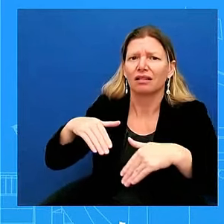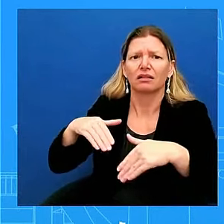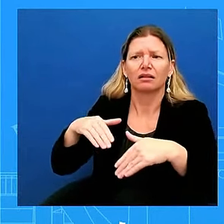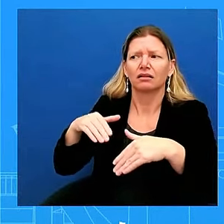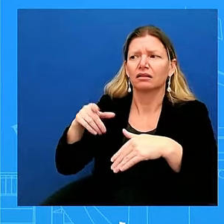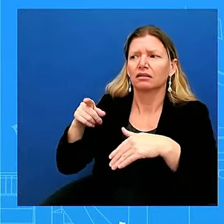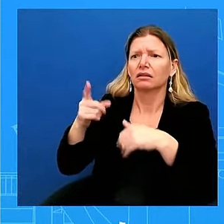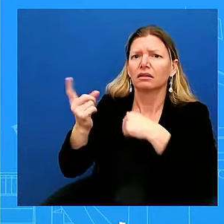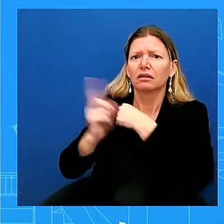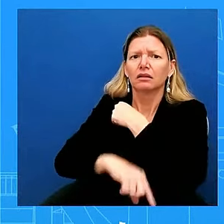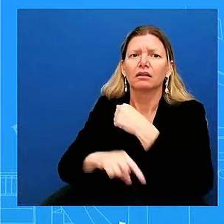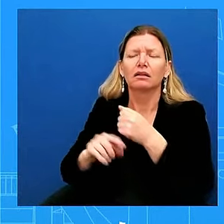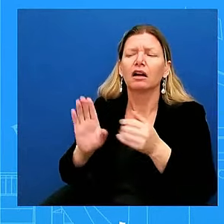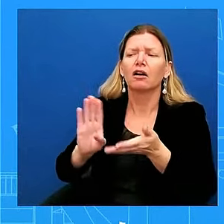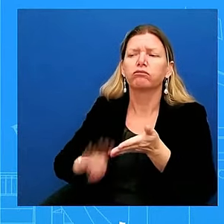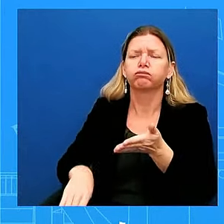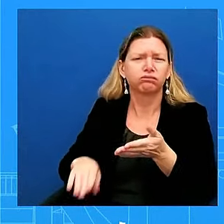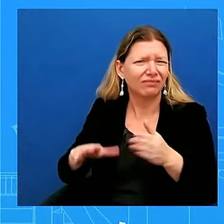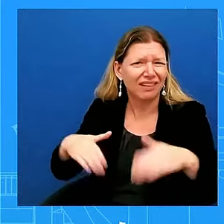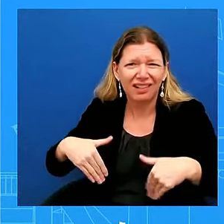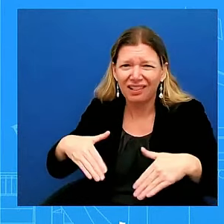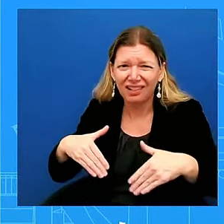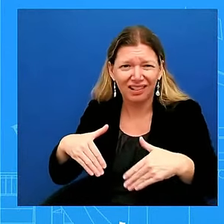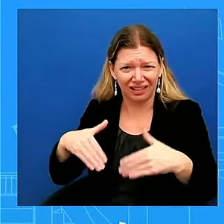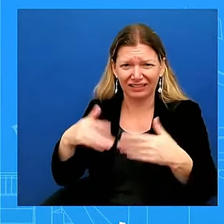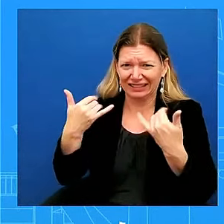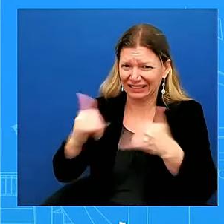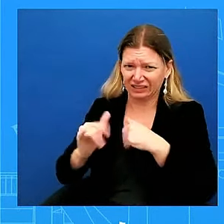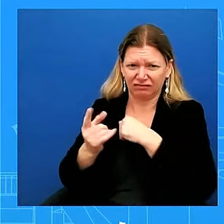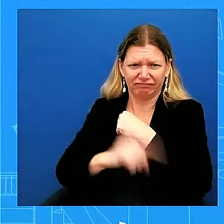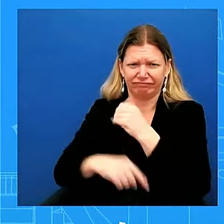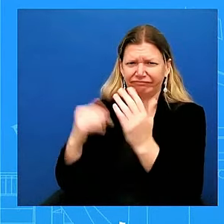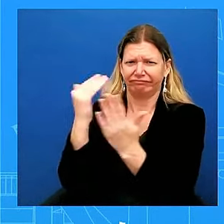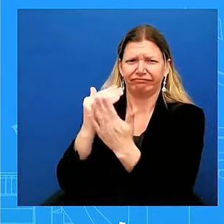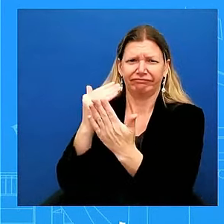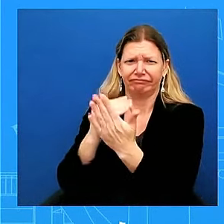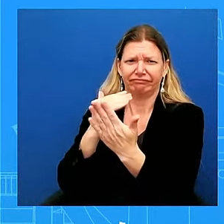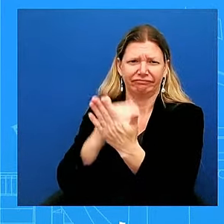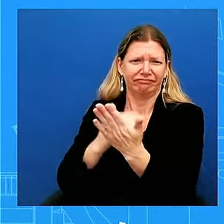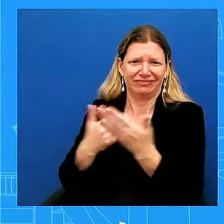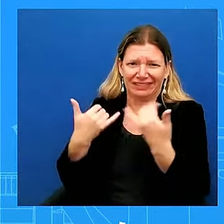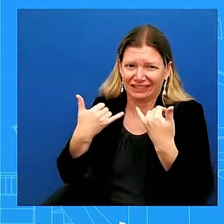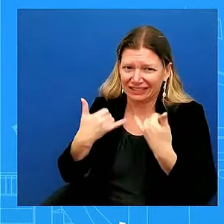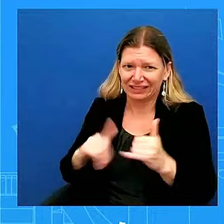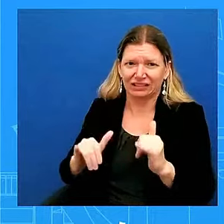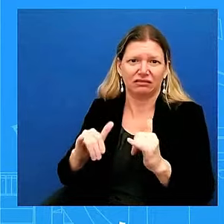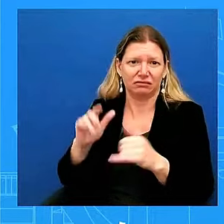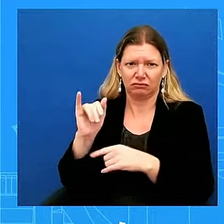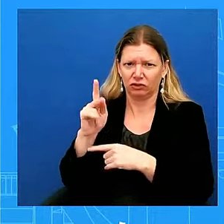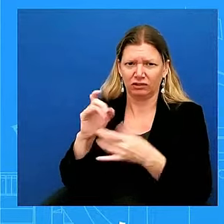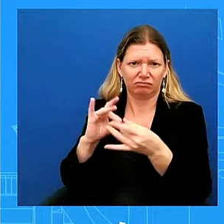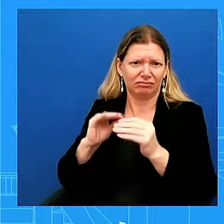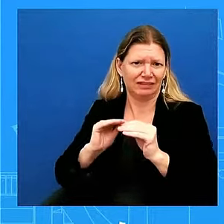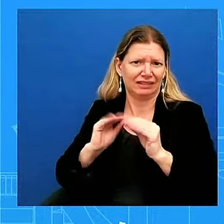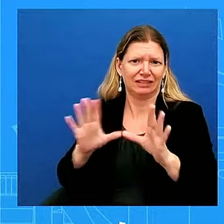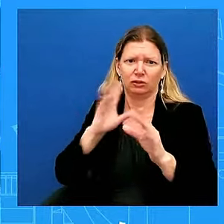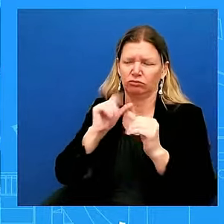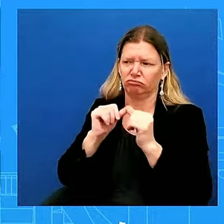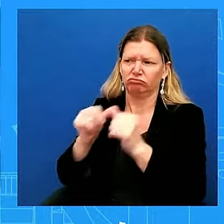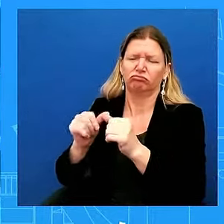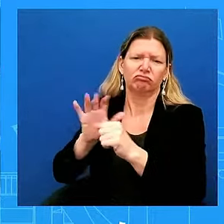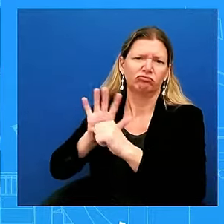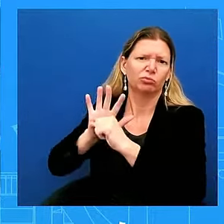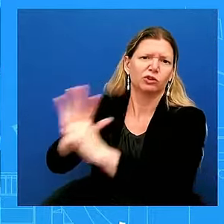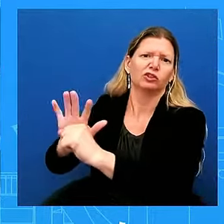about consequences. And so I'm going to let – I'm going to let that be for now. Okay. Thanks. Six months ago,